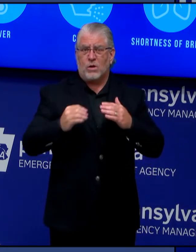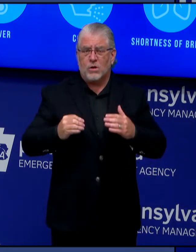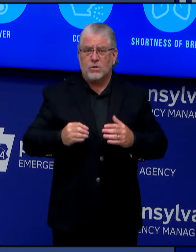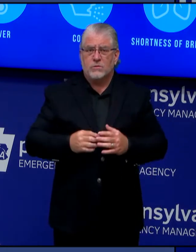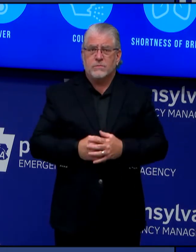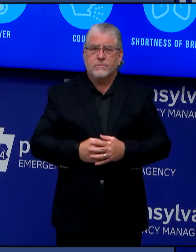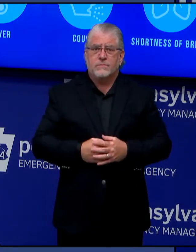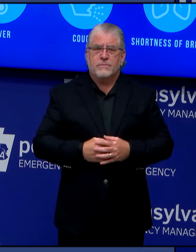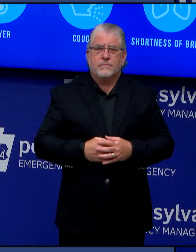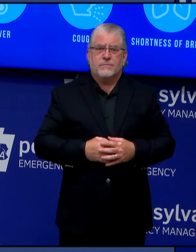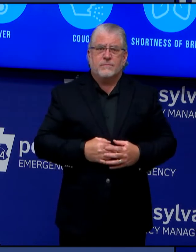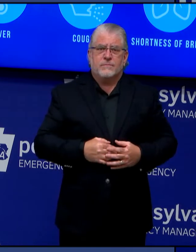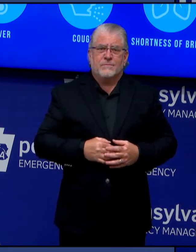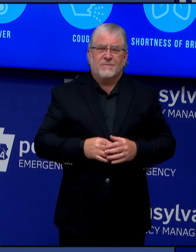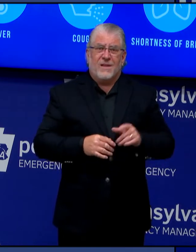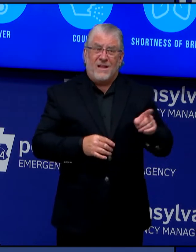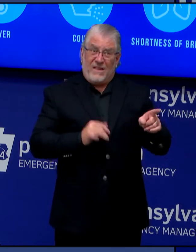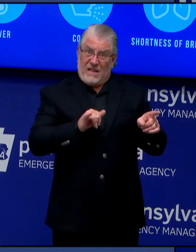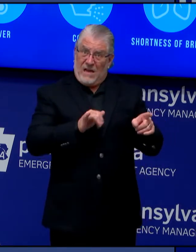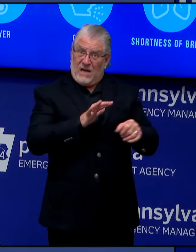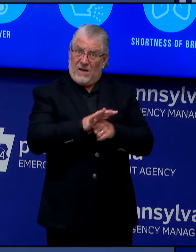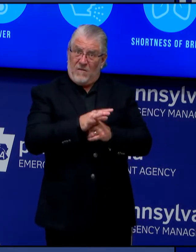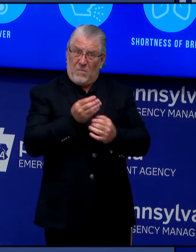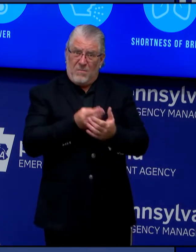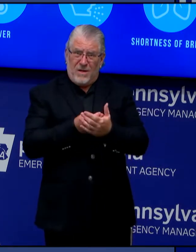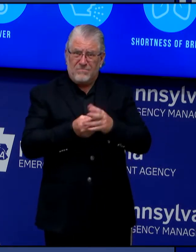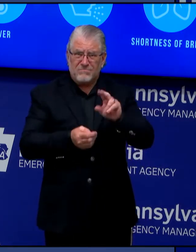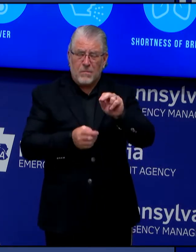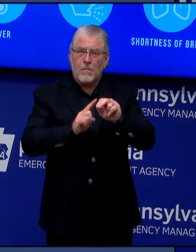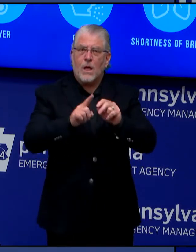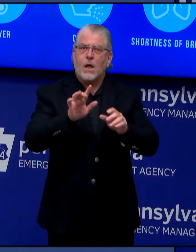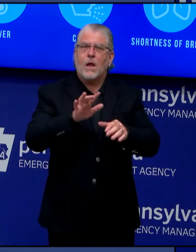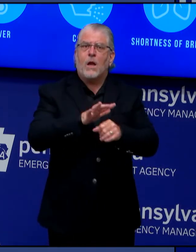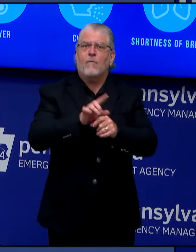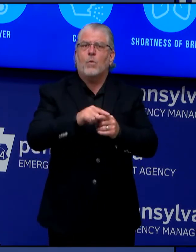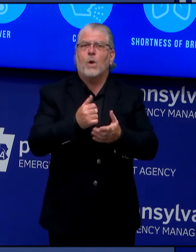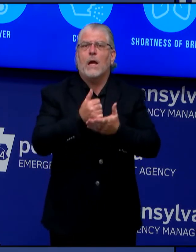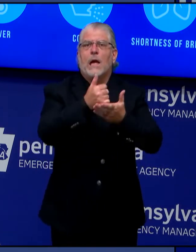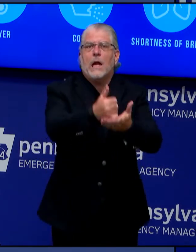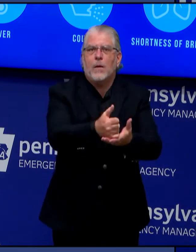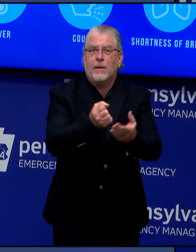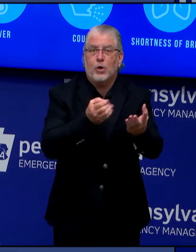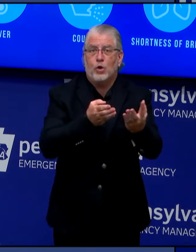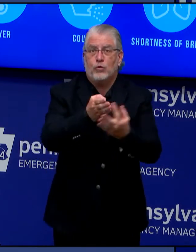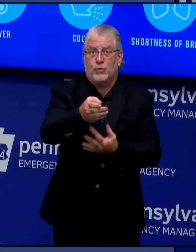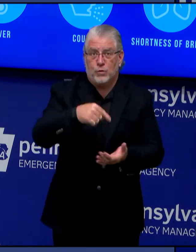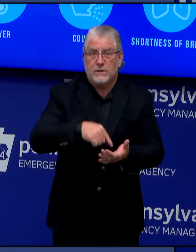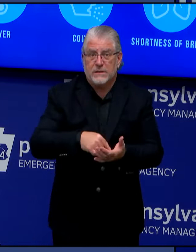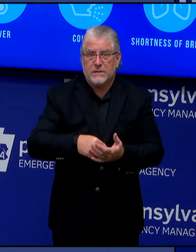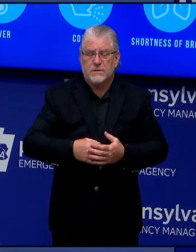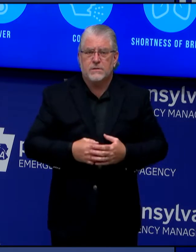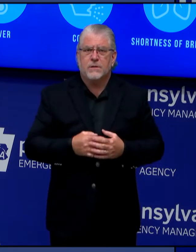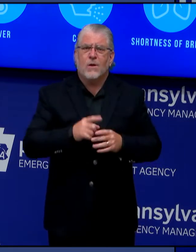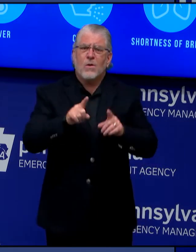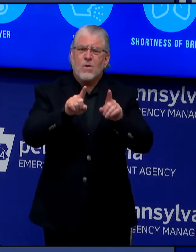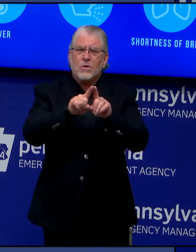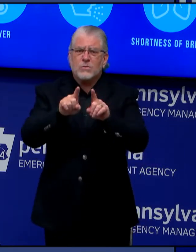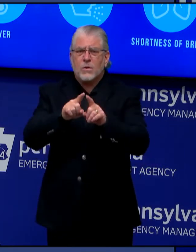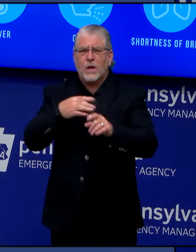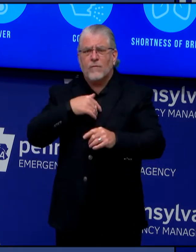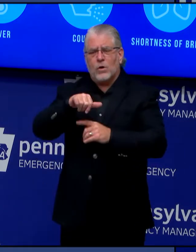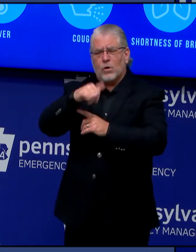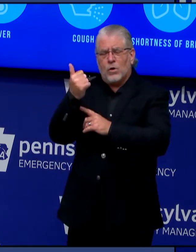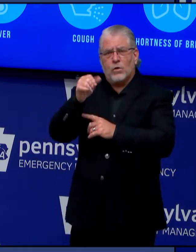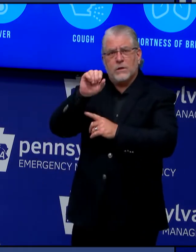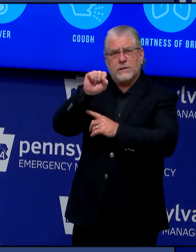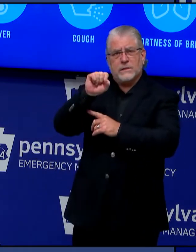crucial safety net for families with children. Finally, there's the Supplemental Nutrition Assistance Program, also known as